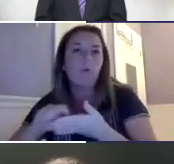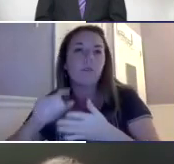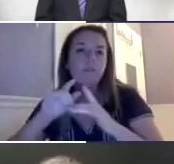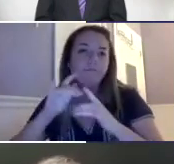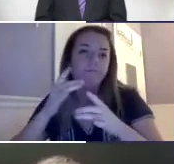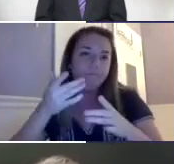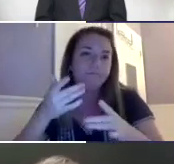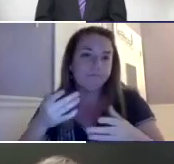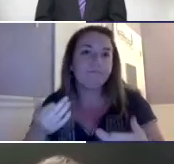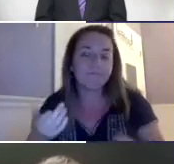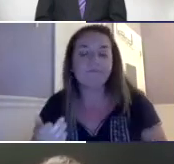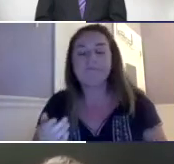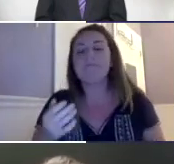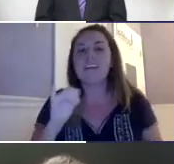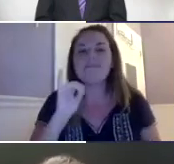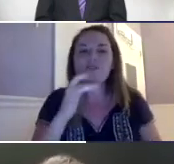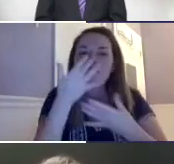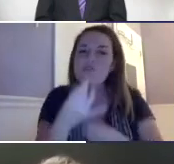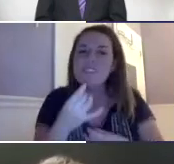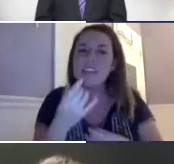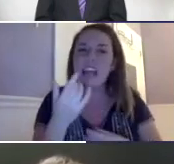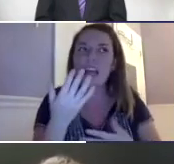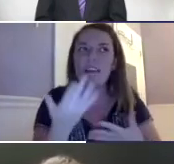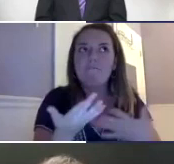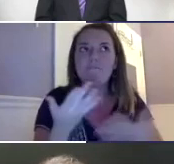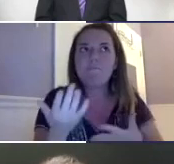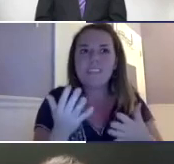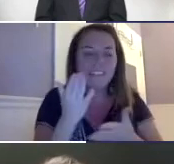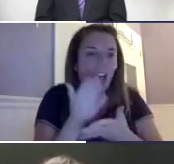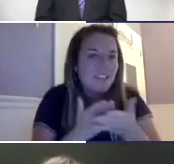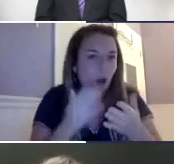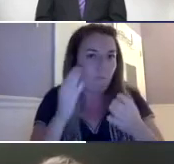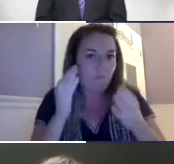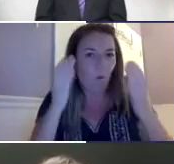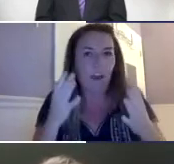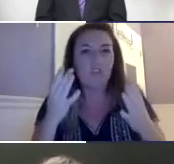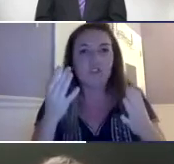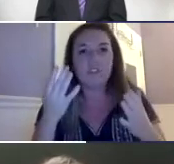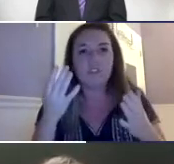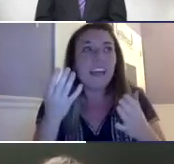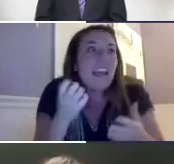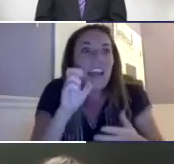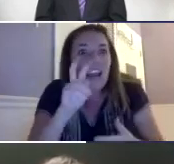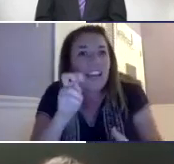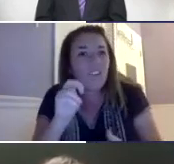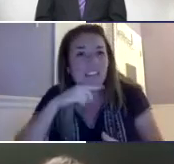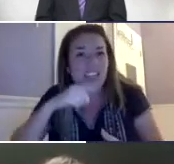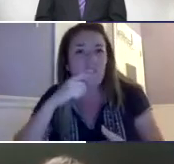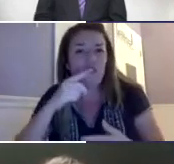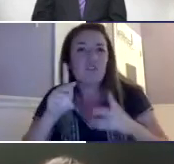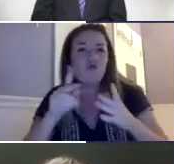pause it a lot and take notes. And that's just not an effective strategy. It was interesting because some professors,